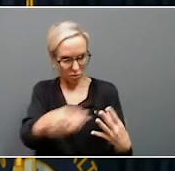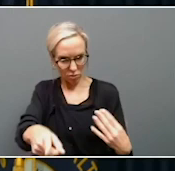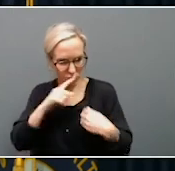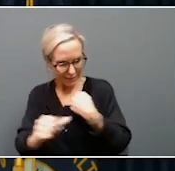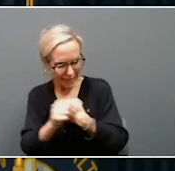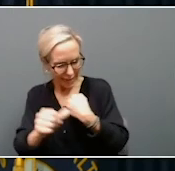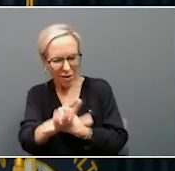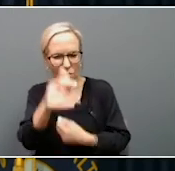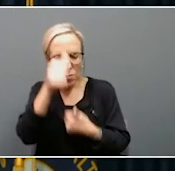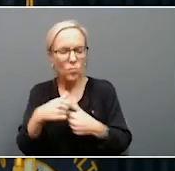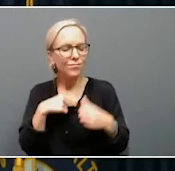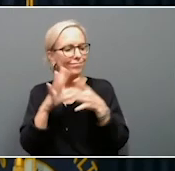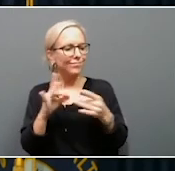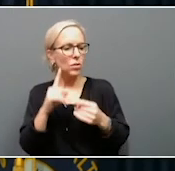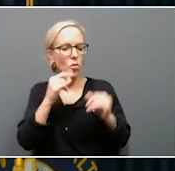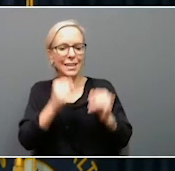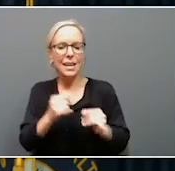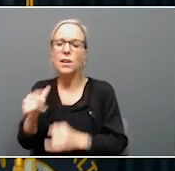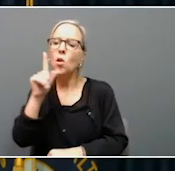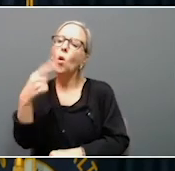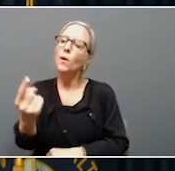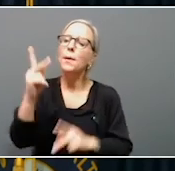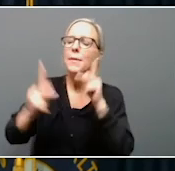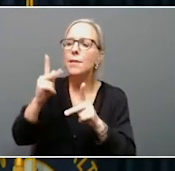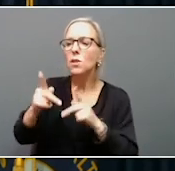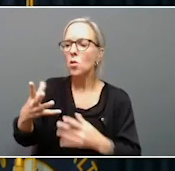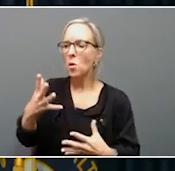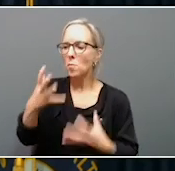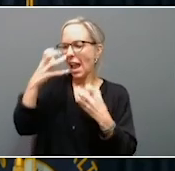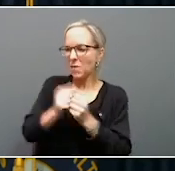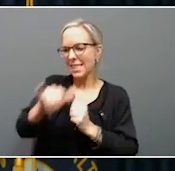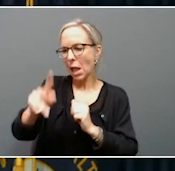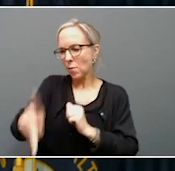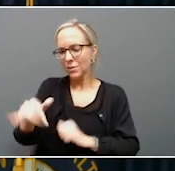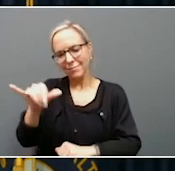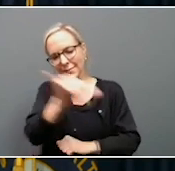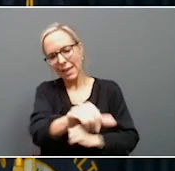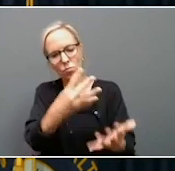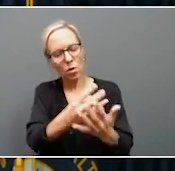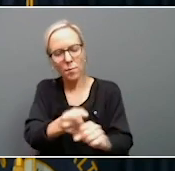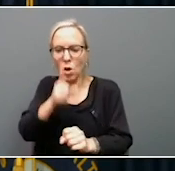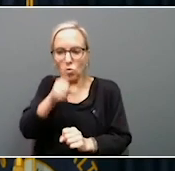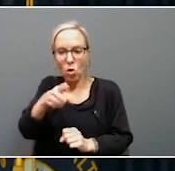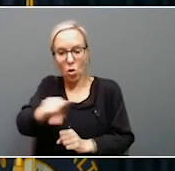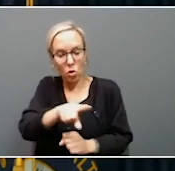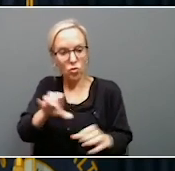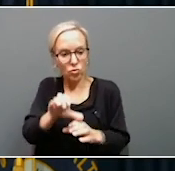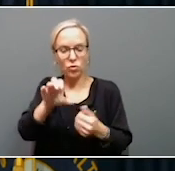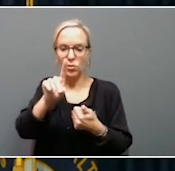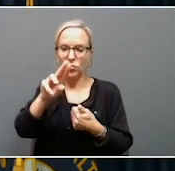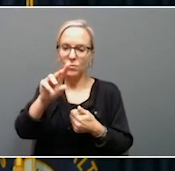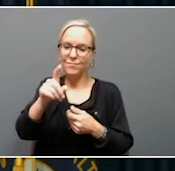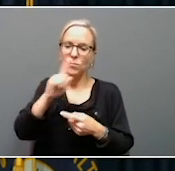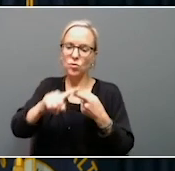talking about and not just people that we are mad at. We need to make sure that those dealing drugs, those committing